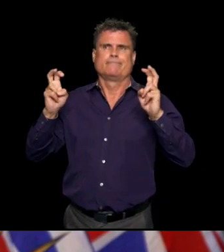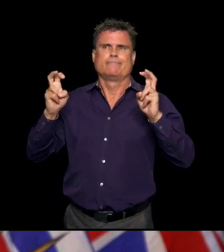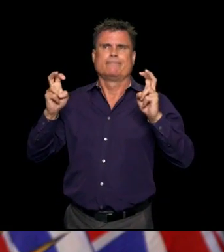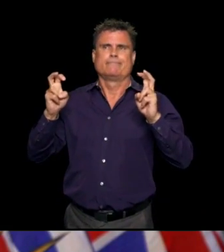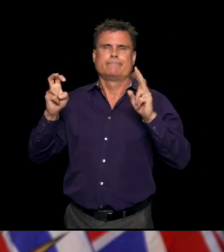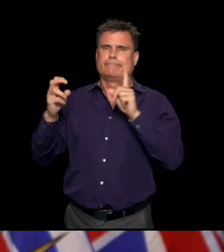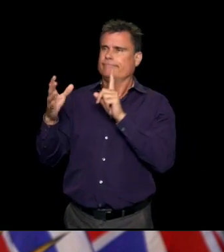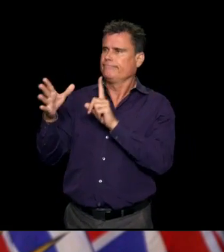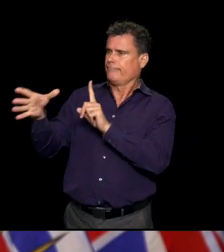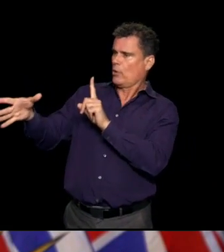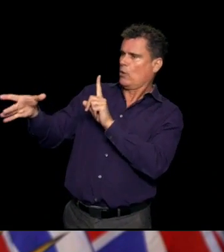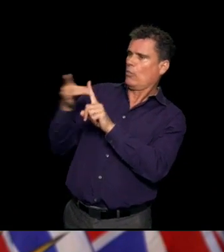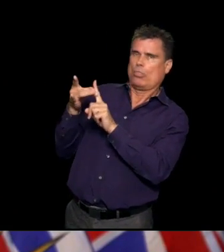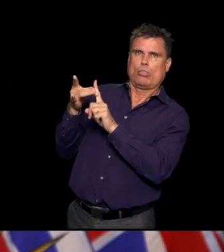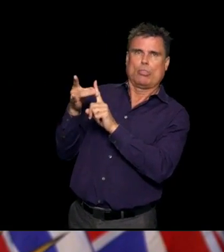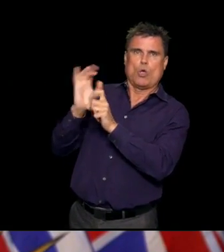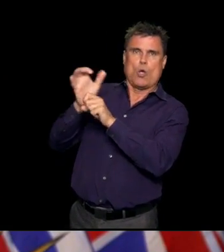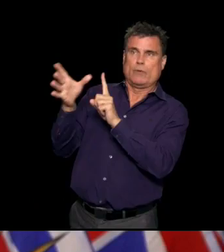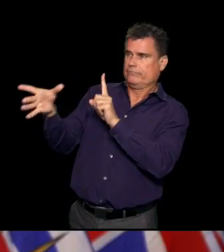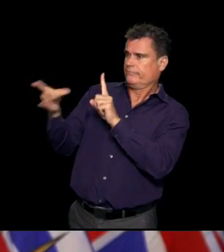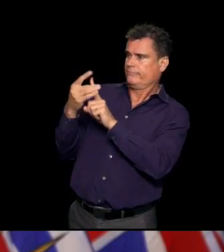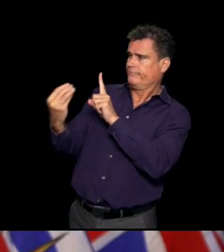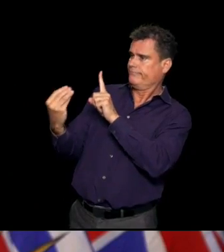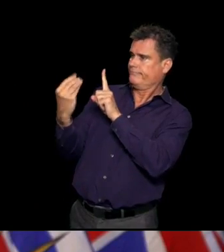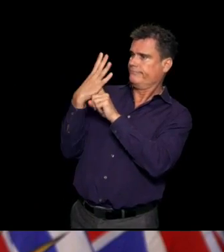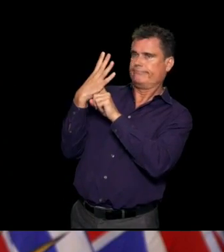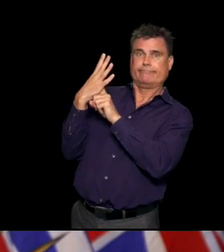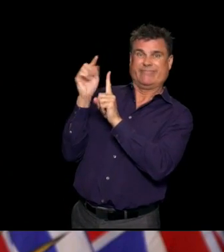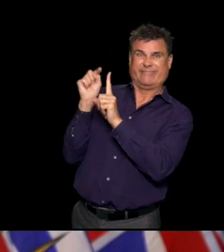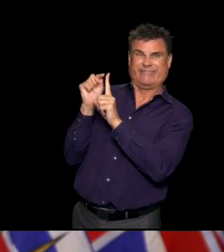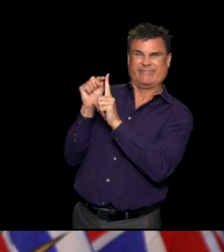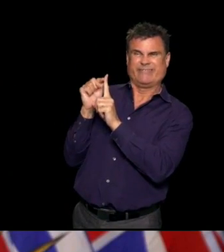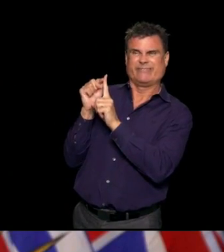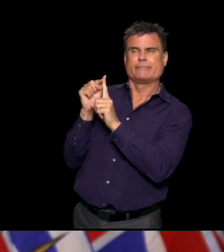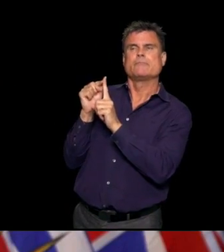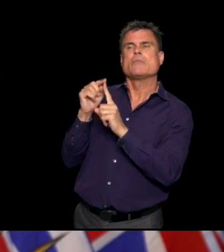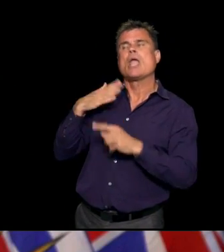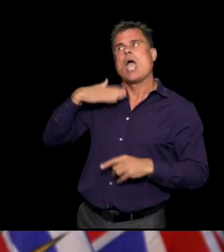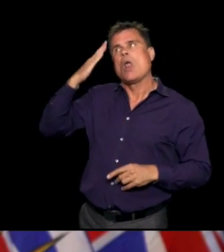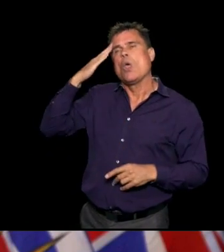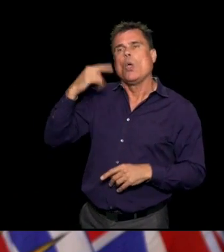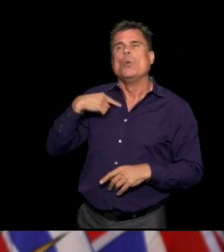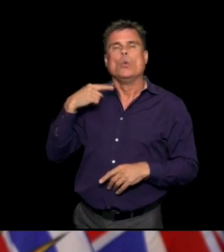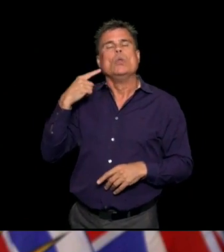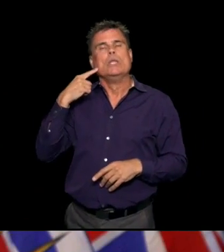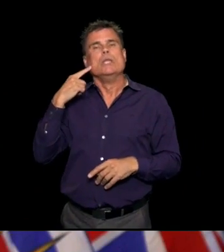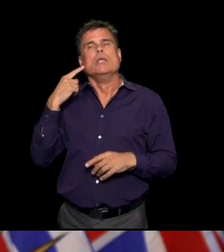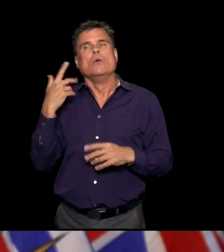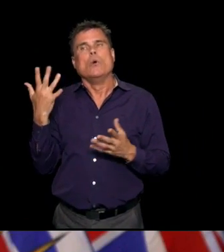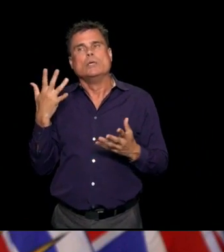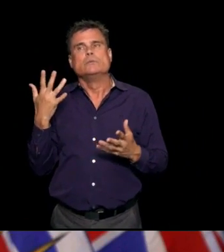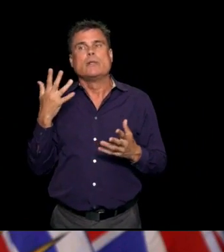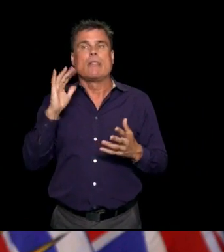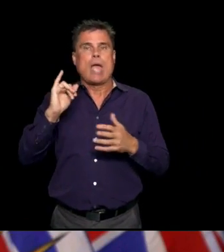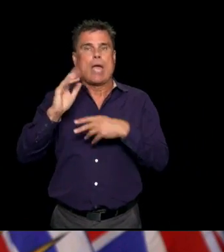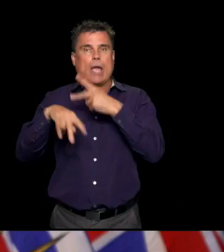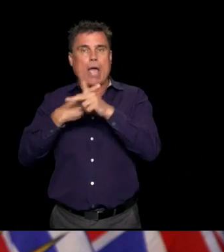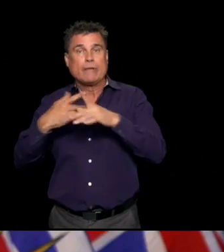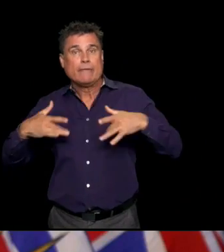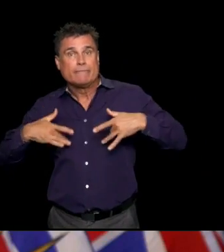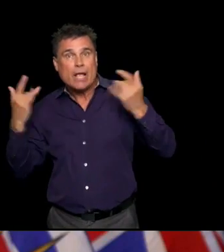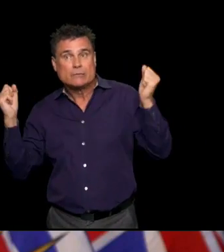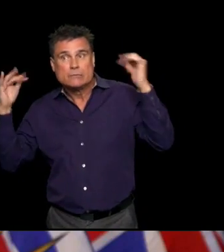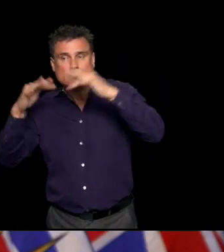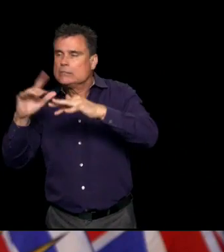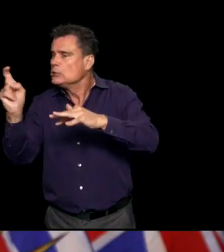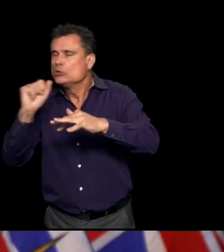virus, does the province have a sense at this point in time? You know, we talk a lot about these events, you know, that are problematic